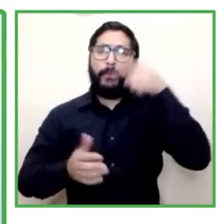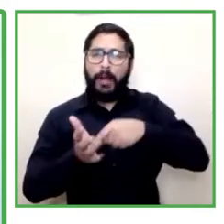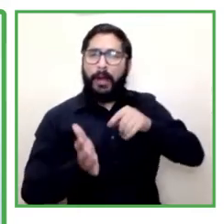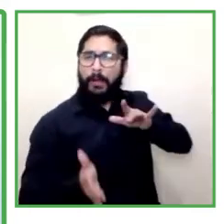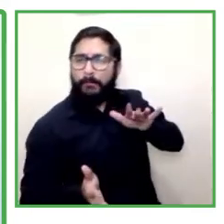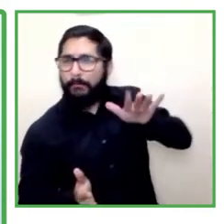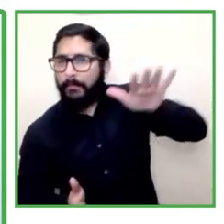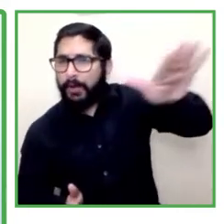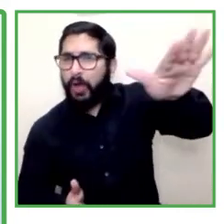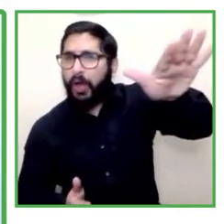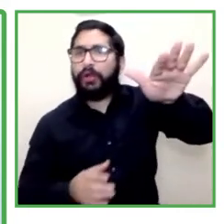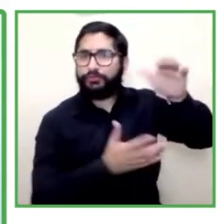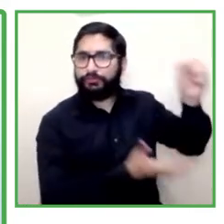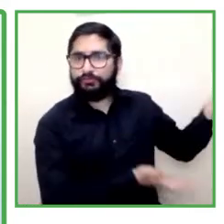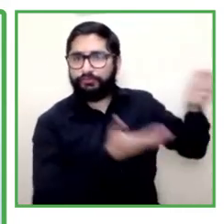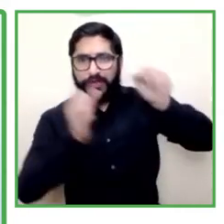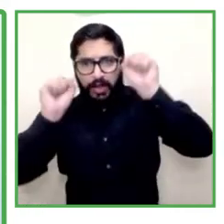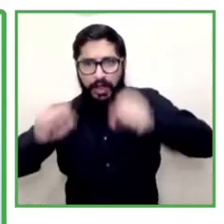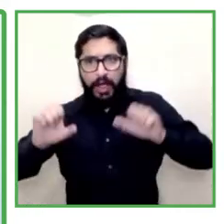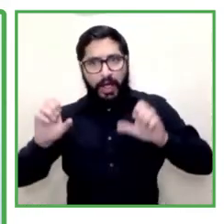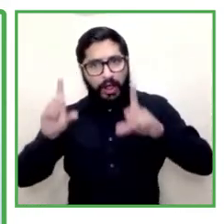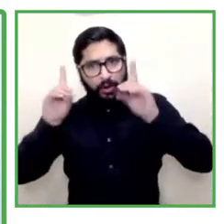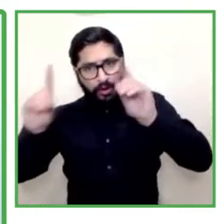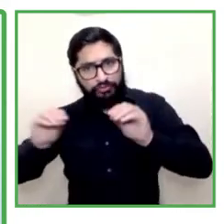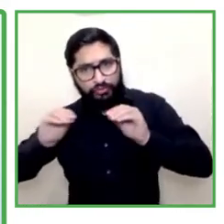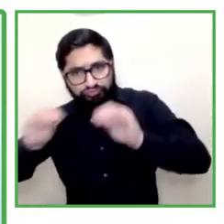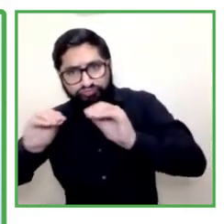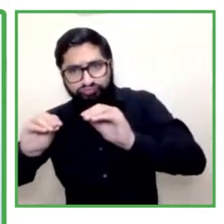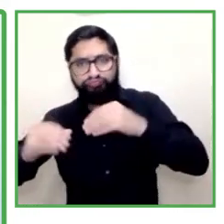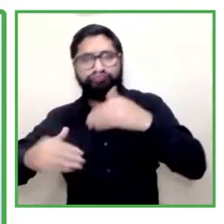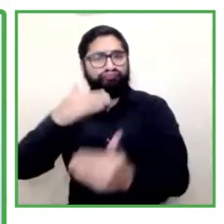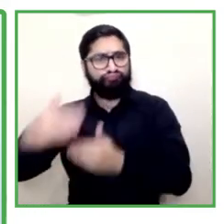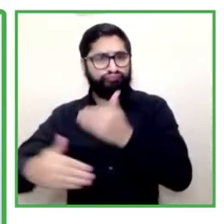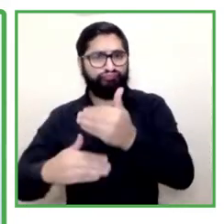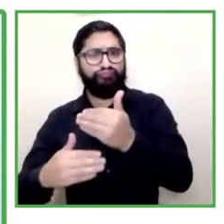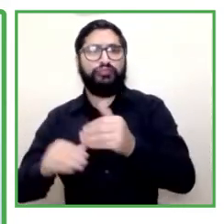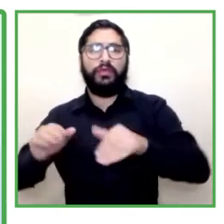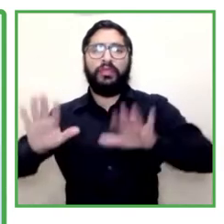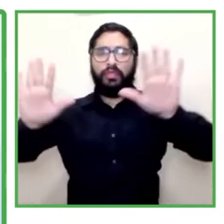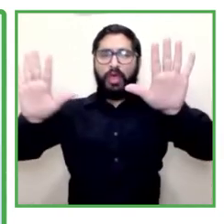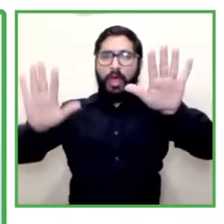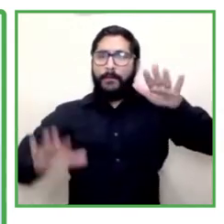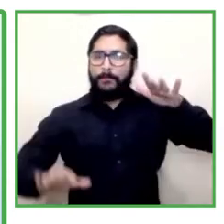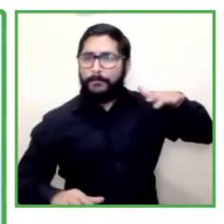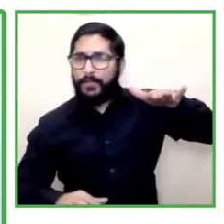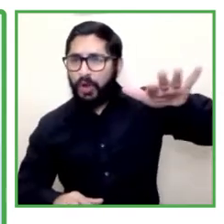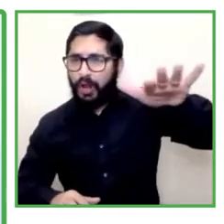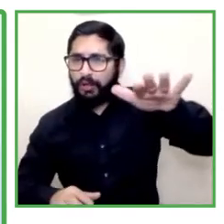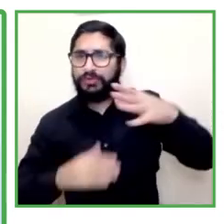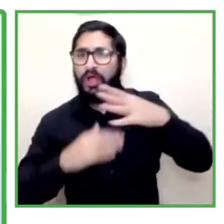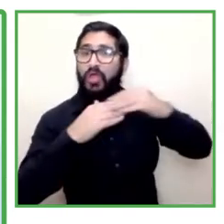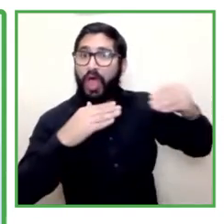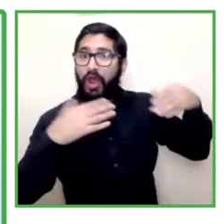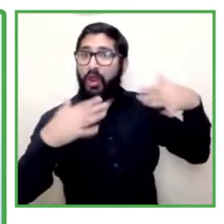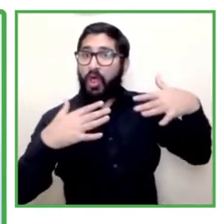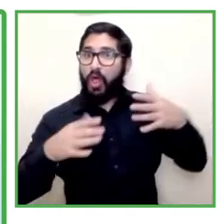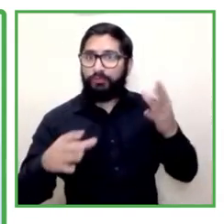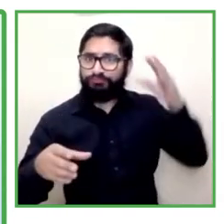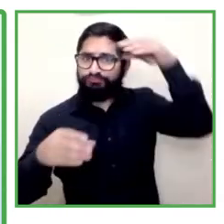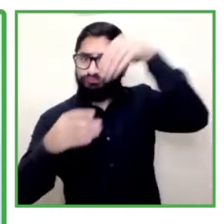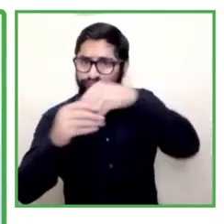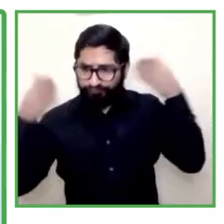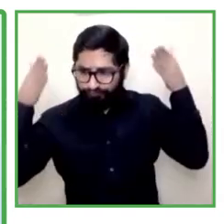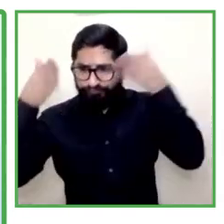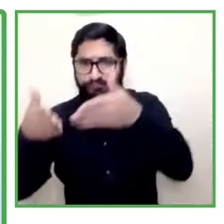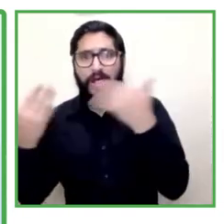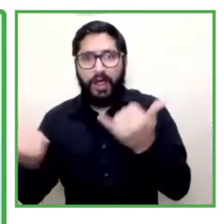billion pesos and 10 billion 10 million dollars in investment and now the challenge